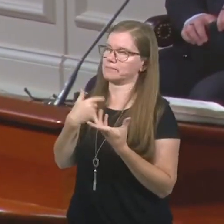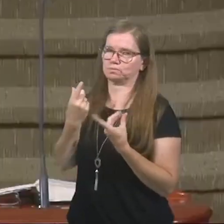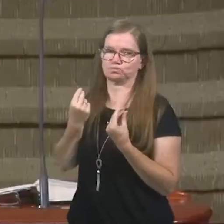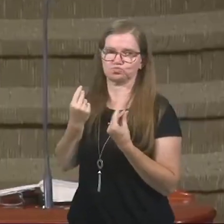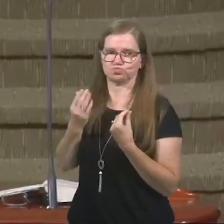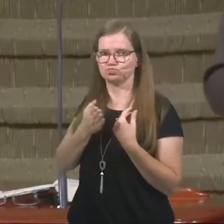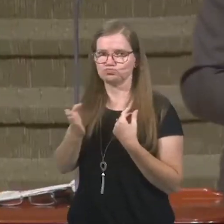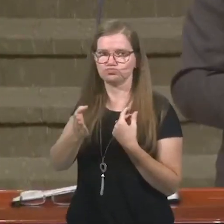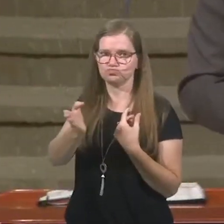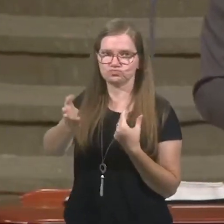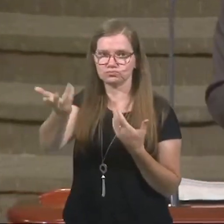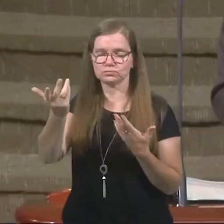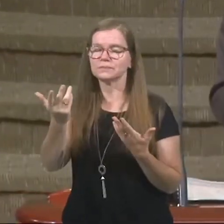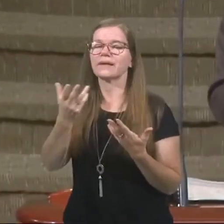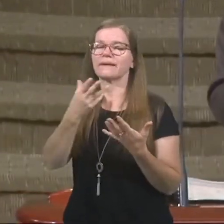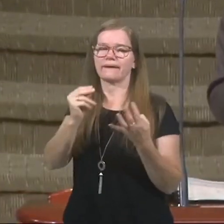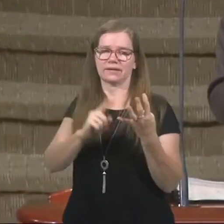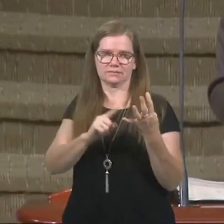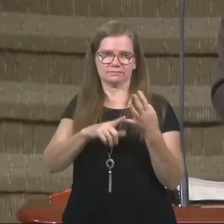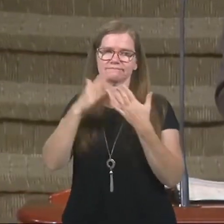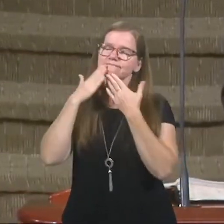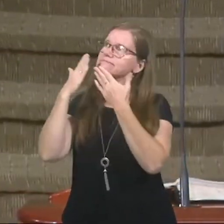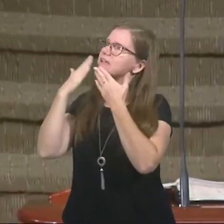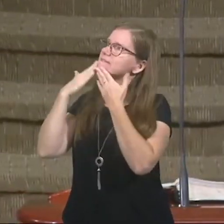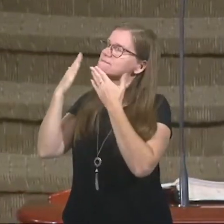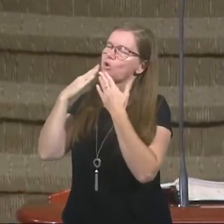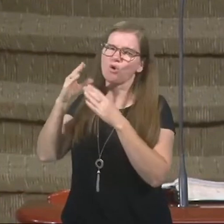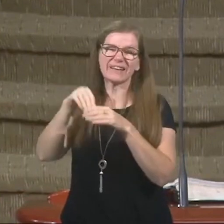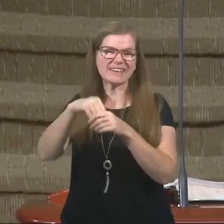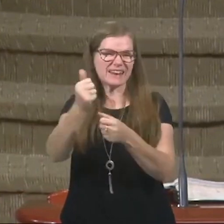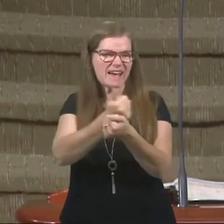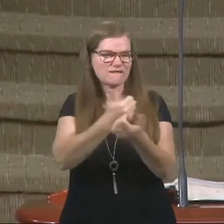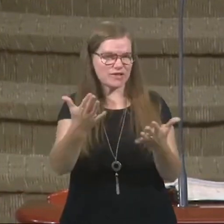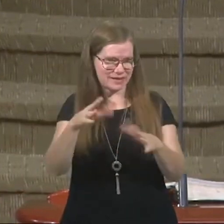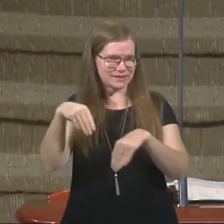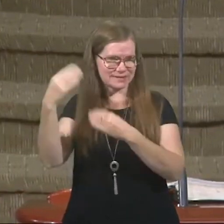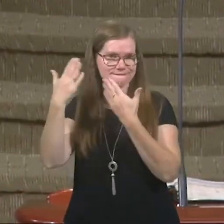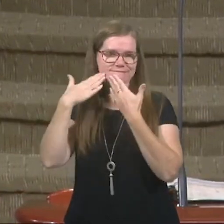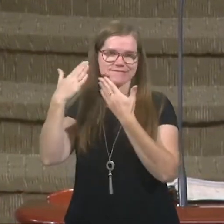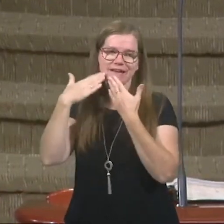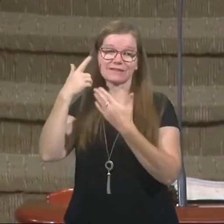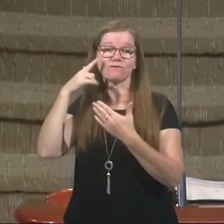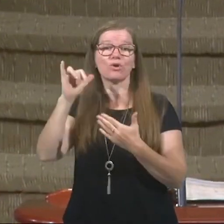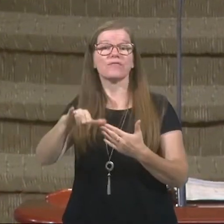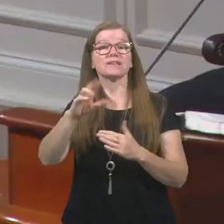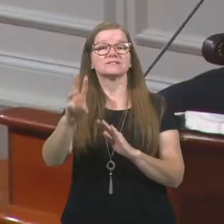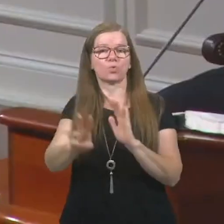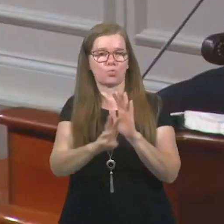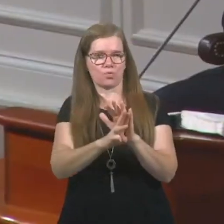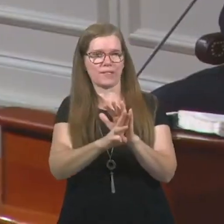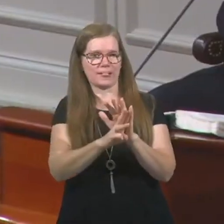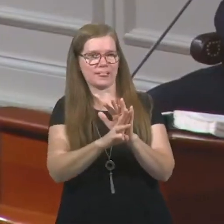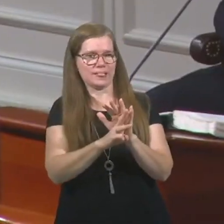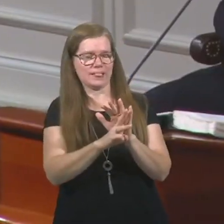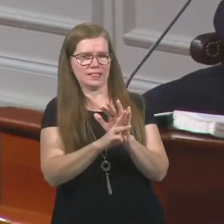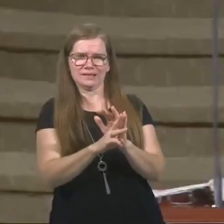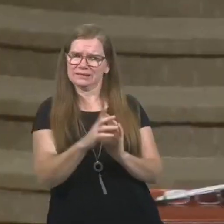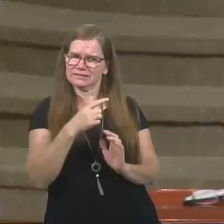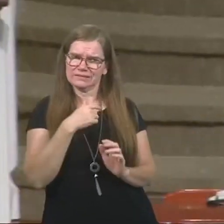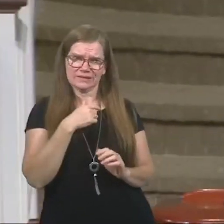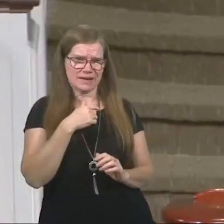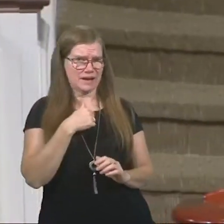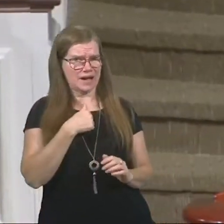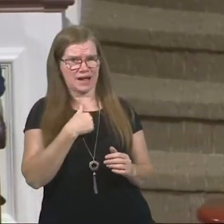And it's making sure that you're thankful. In everything, give thanks. For this is the... Boy, I tell you what, I